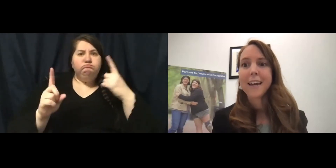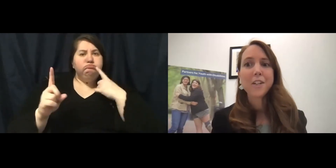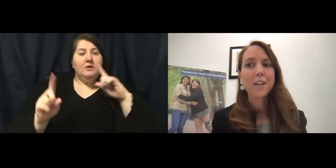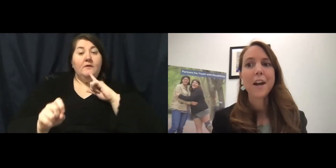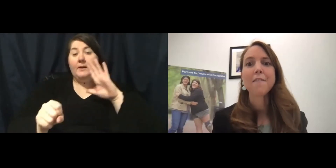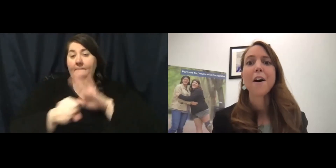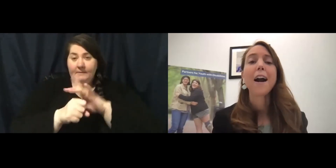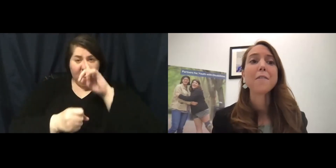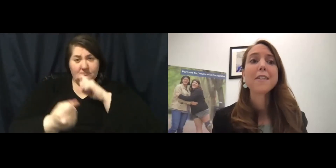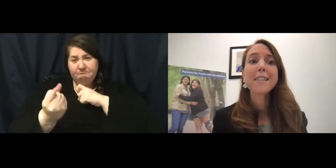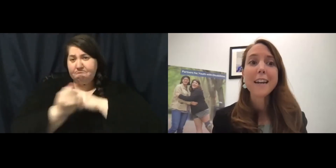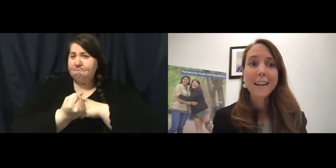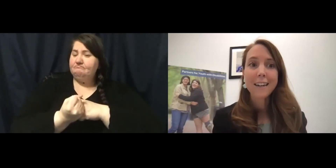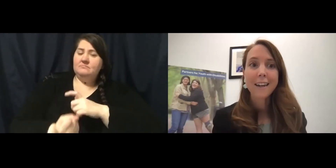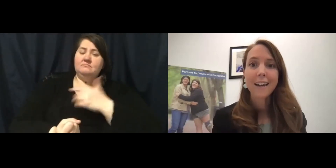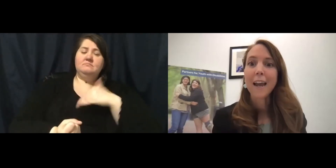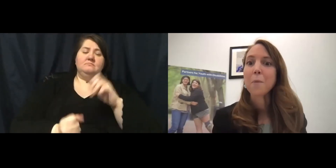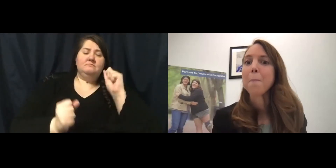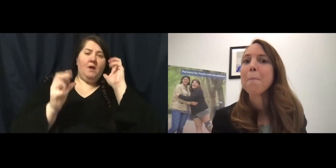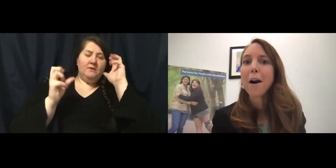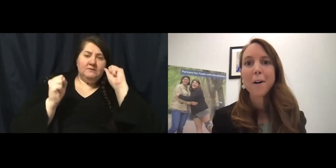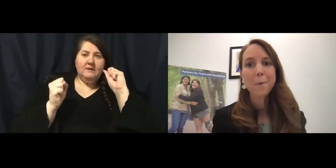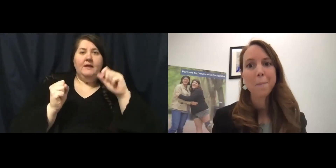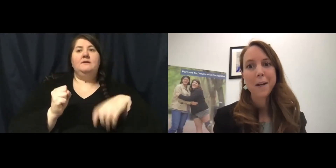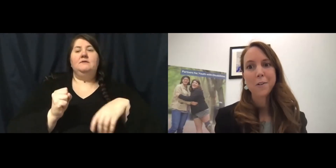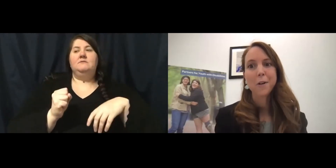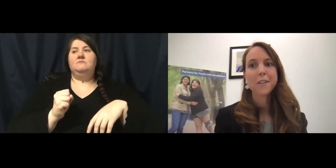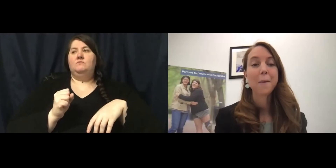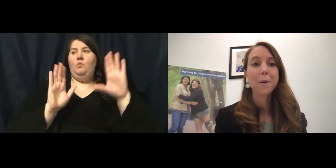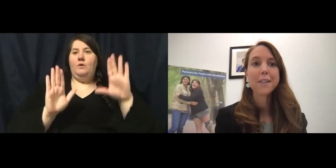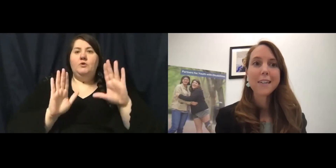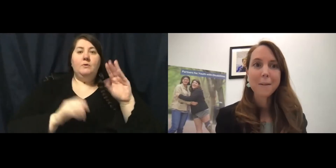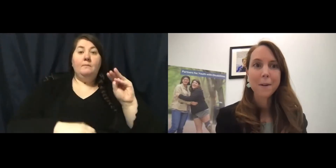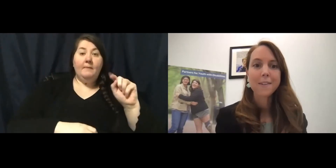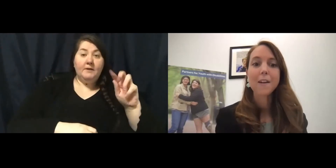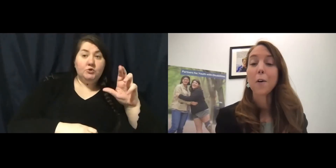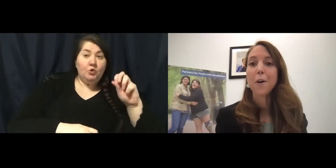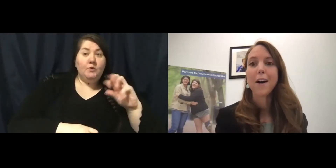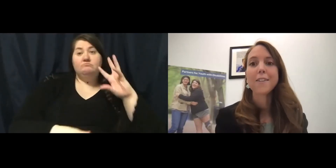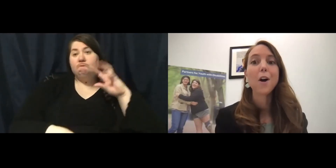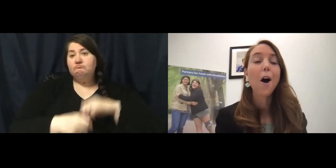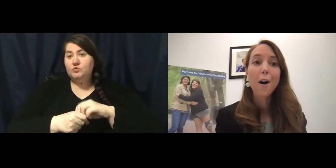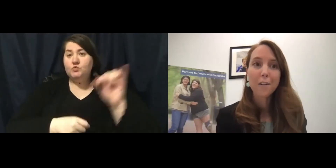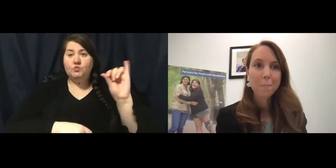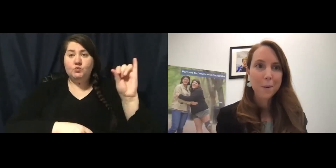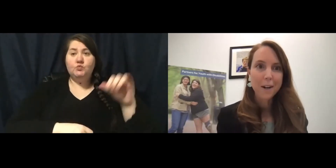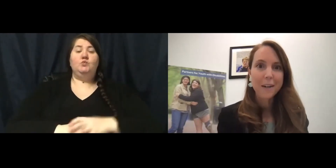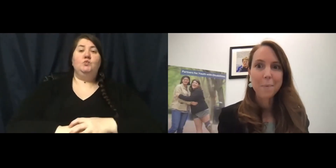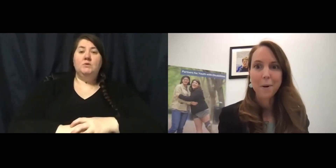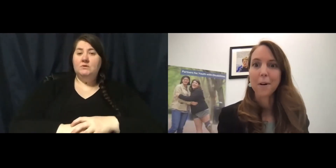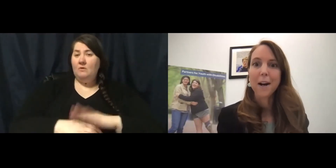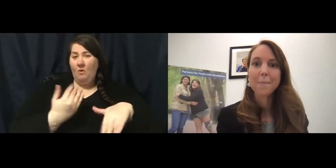dedication of our outstanding and remarkable mentors and participants across all of